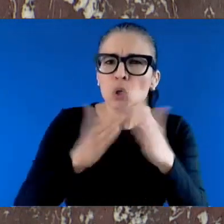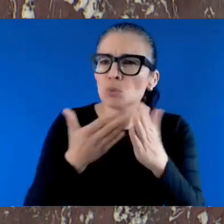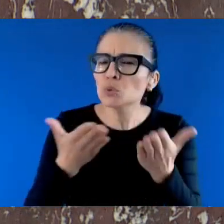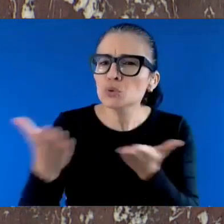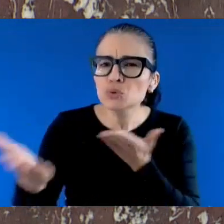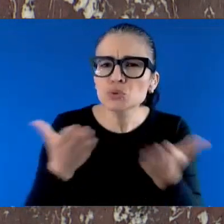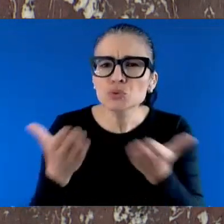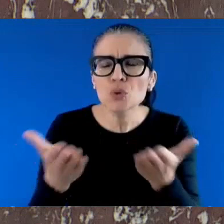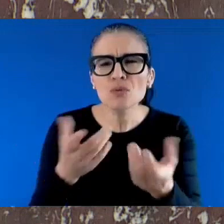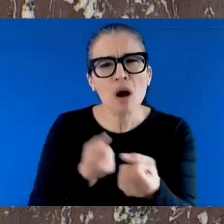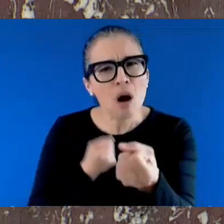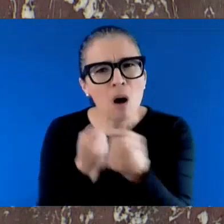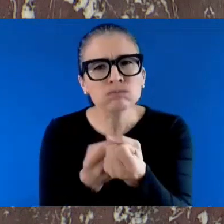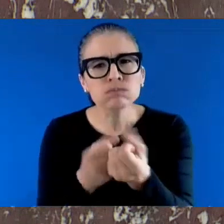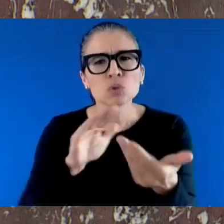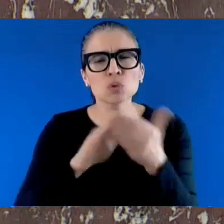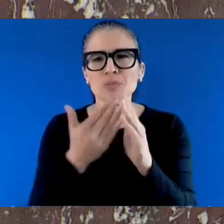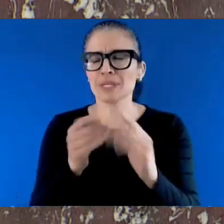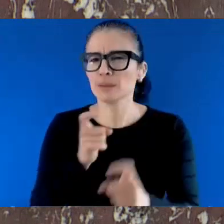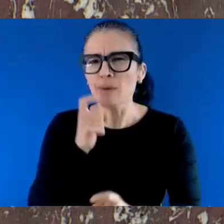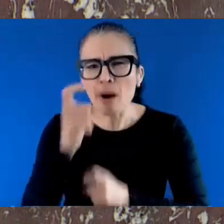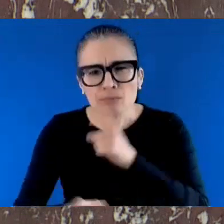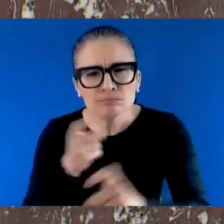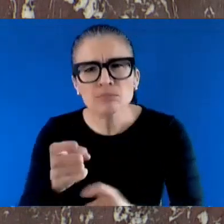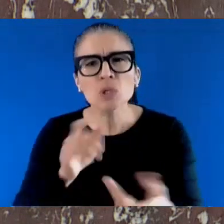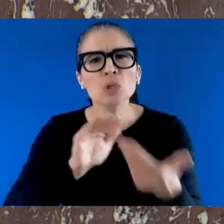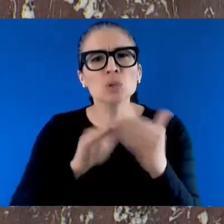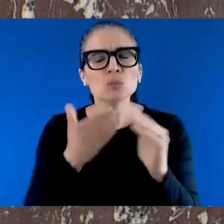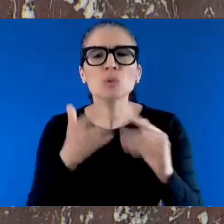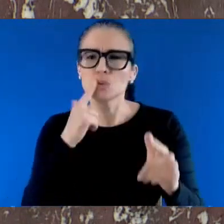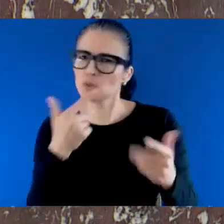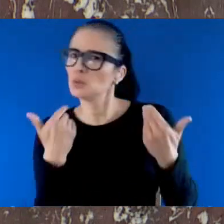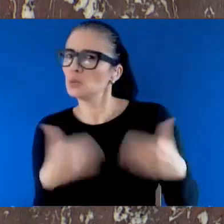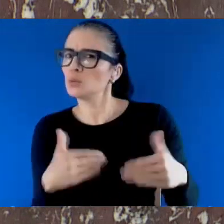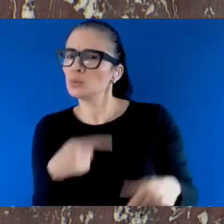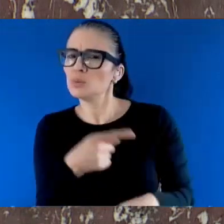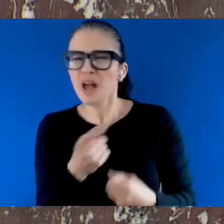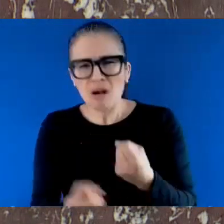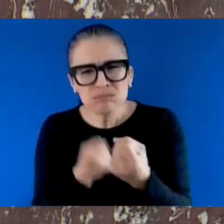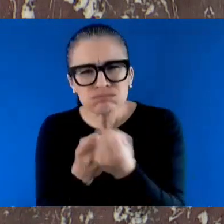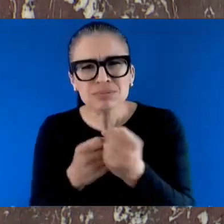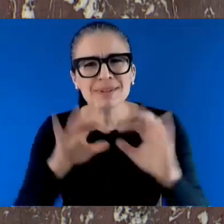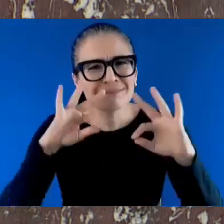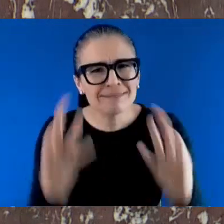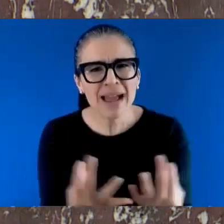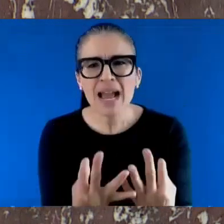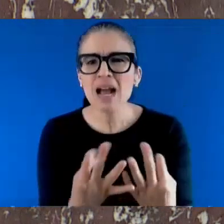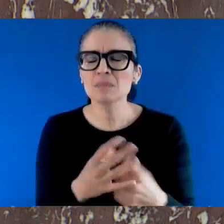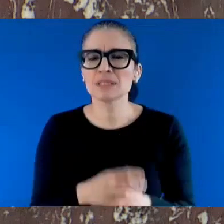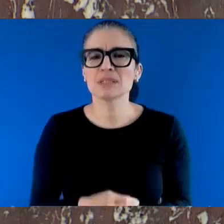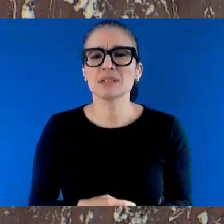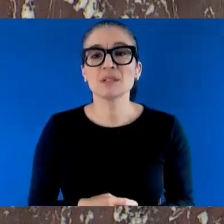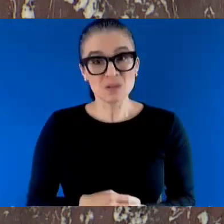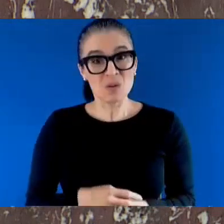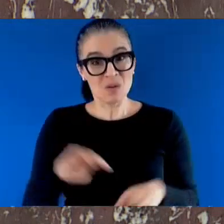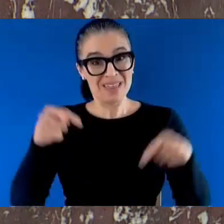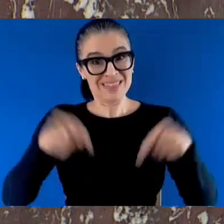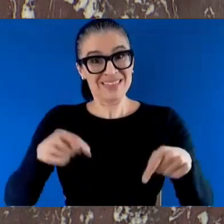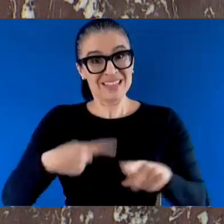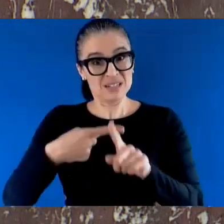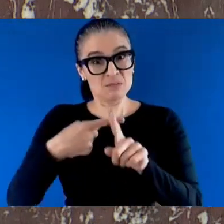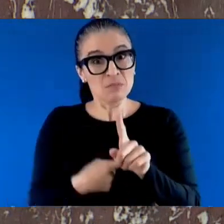every corner of our province. Throughout this month, let us commit to learning more about Sikh history and culture,